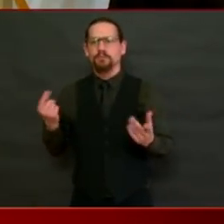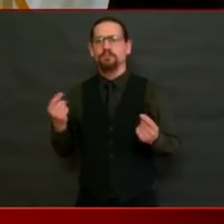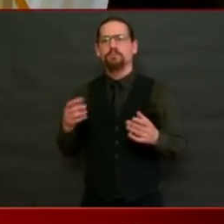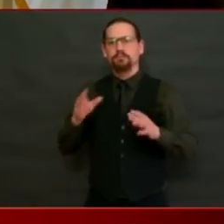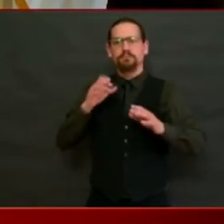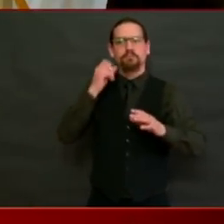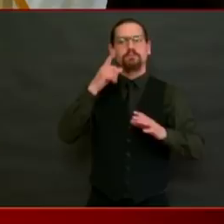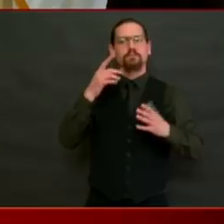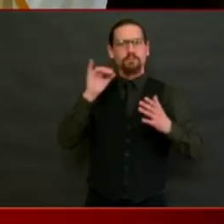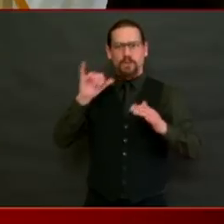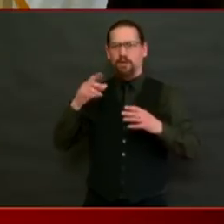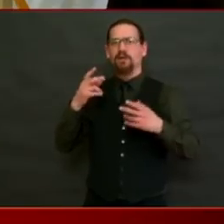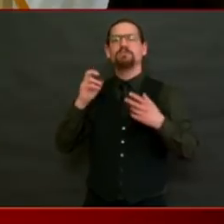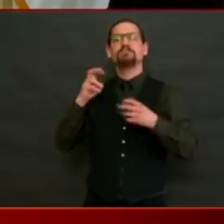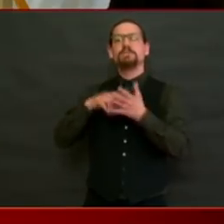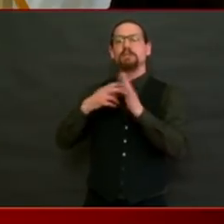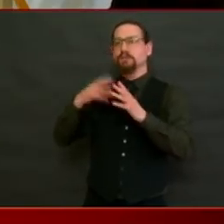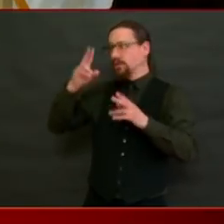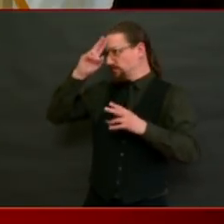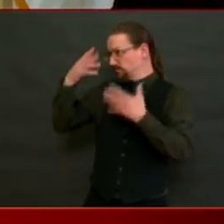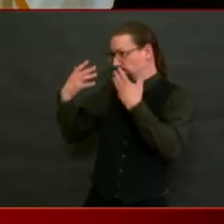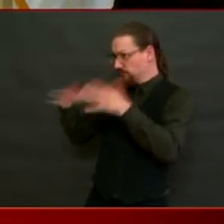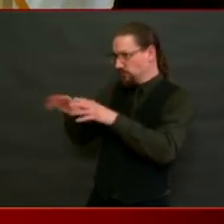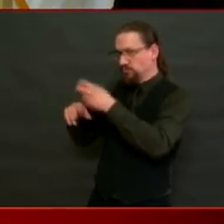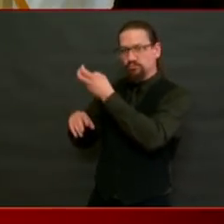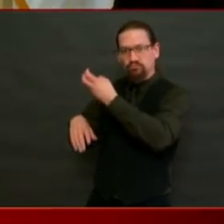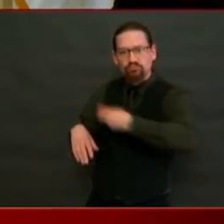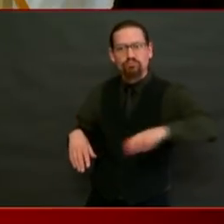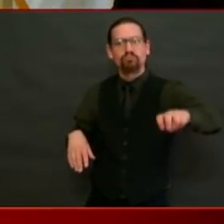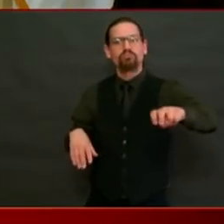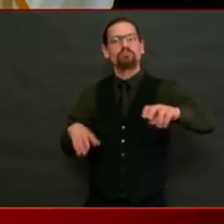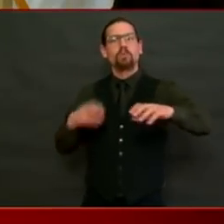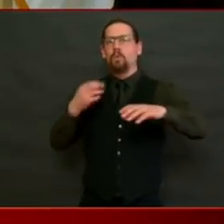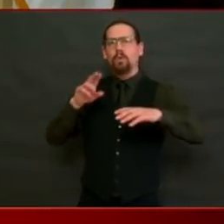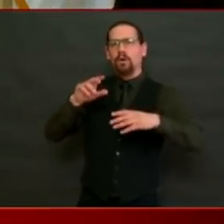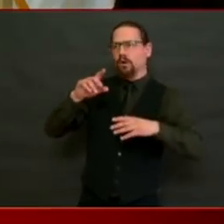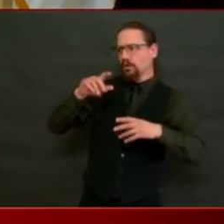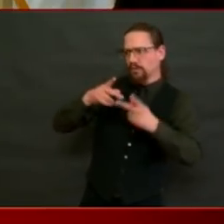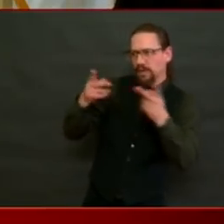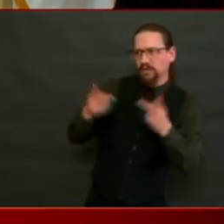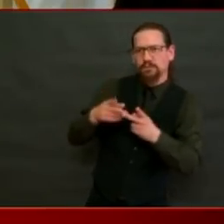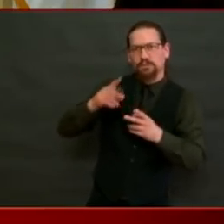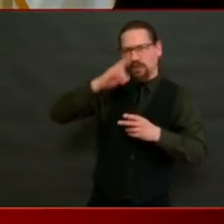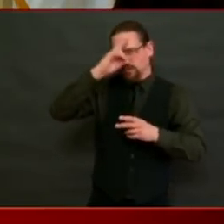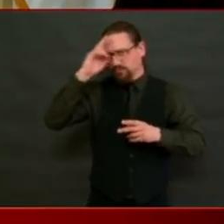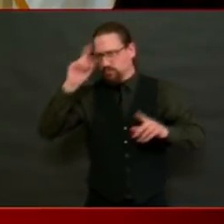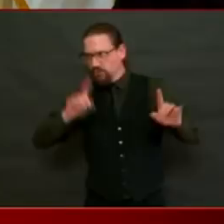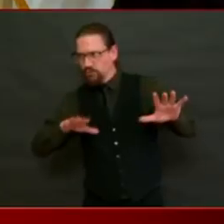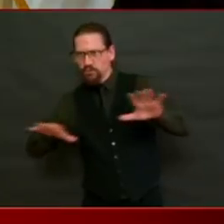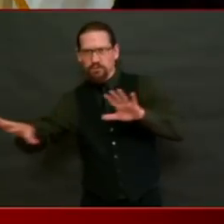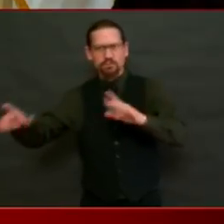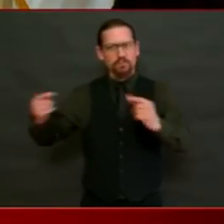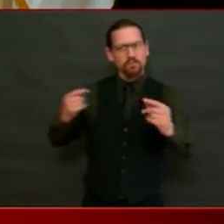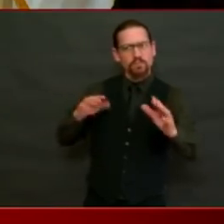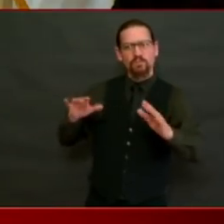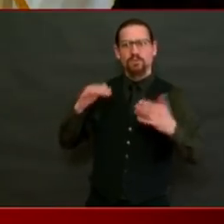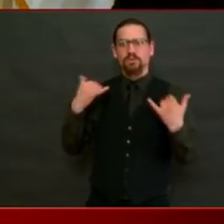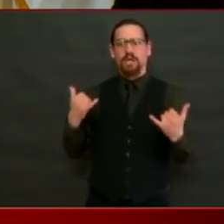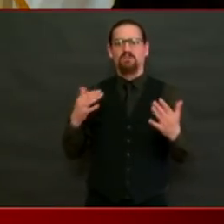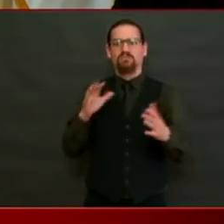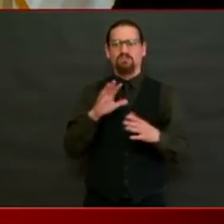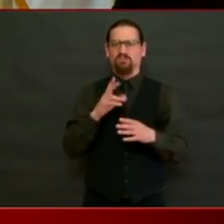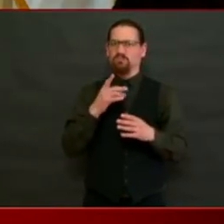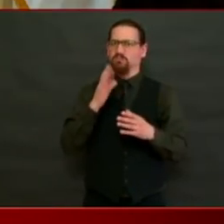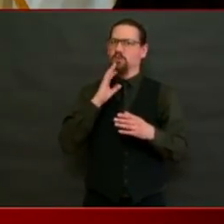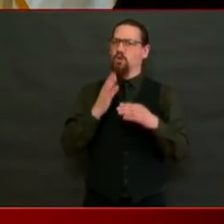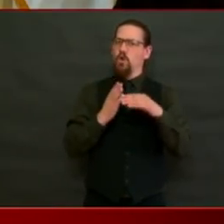hospital site methodology, right now we have over a thousand that we are planning for. I would sense that